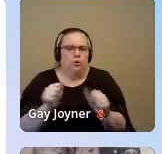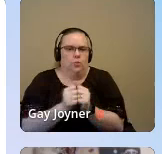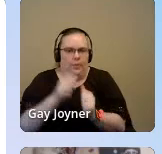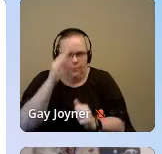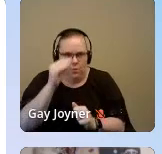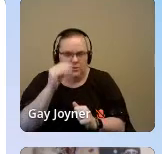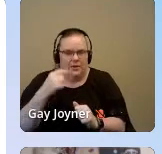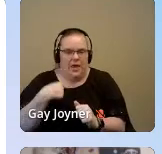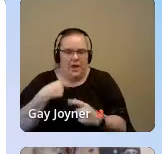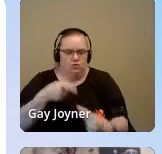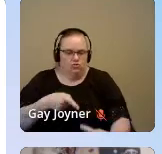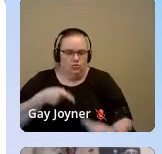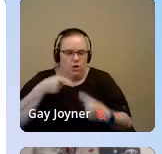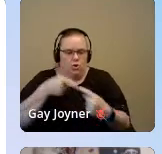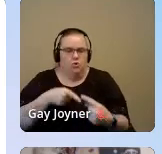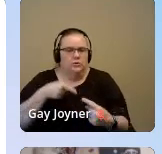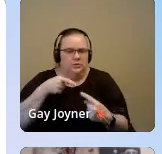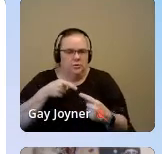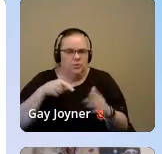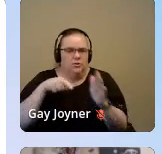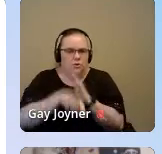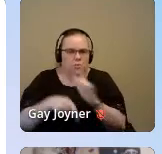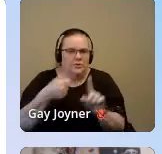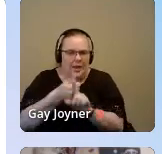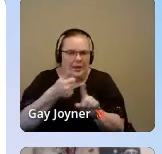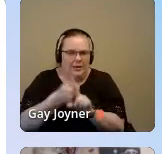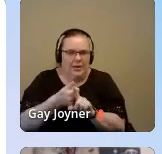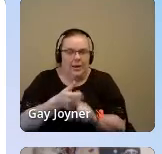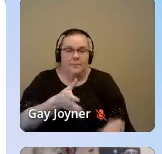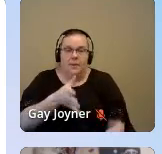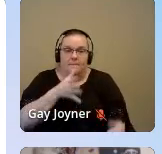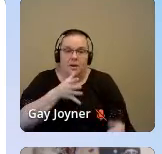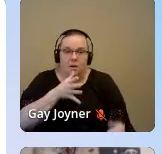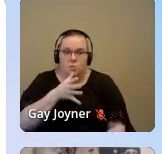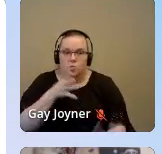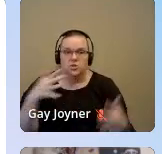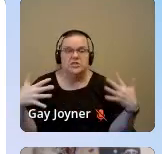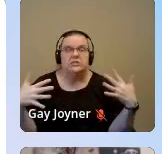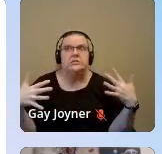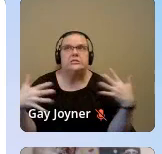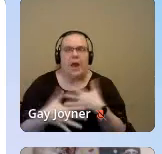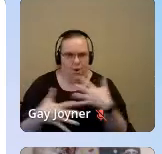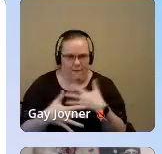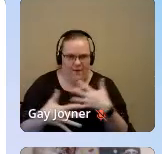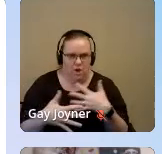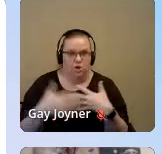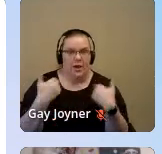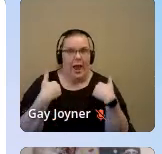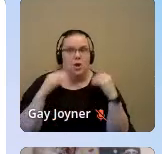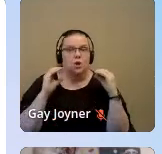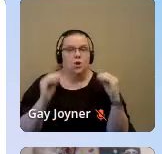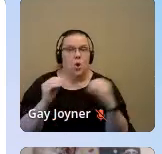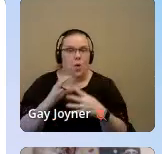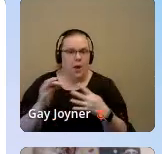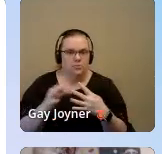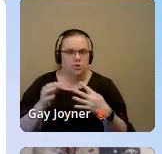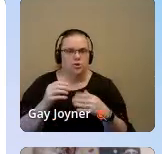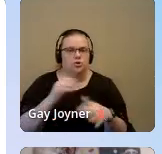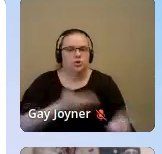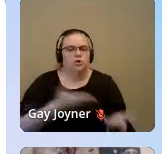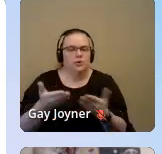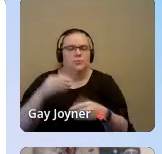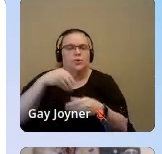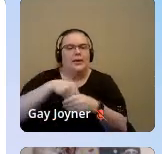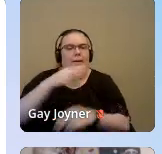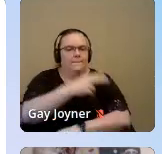ideation and I attempted. My mom was terrified and she had no real options. So she took me to an inpatient psychiatric